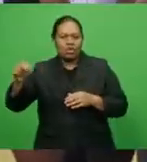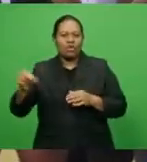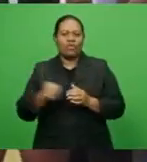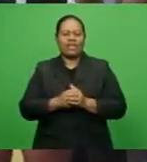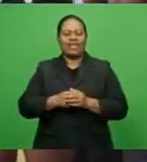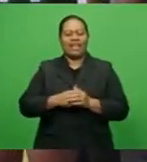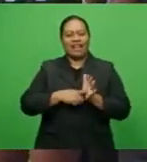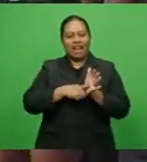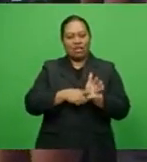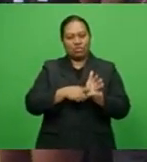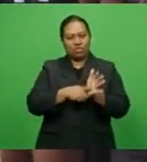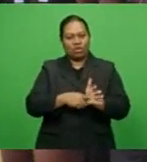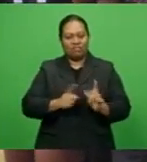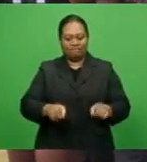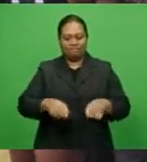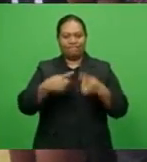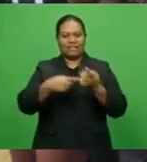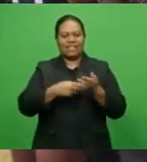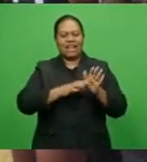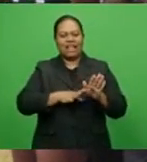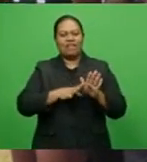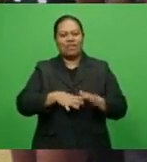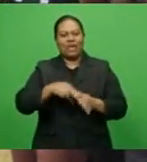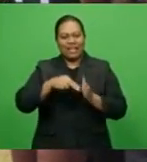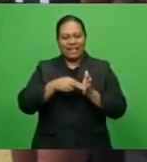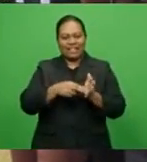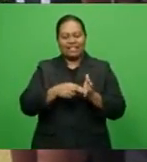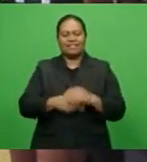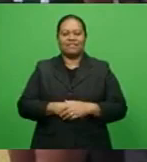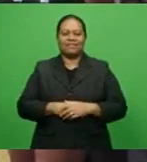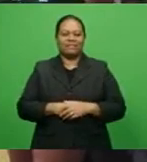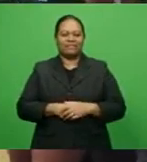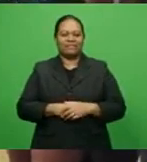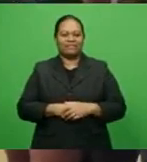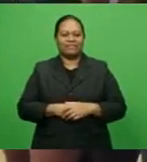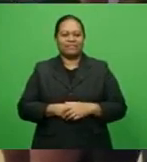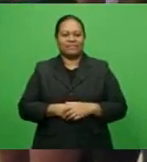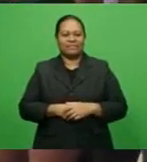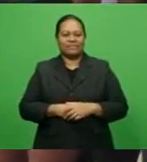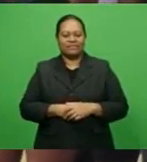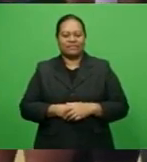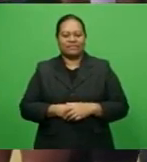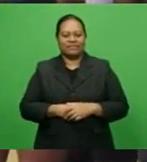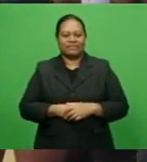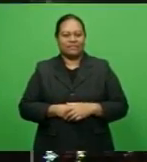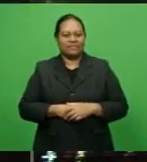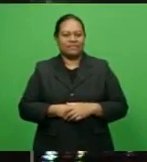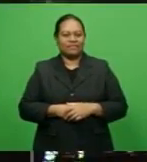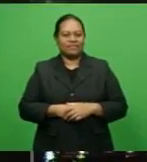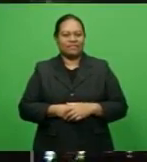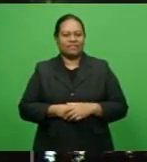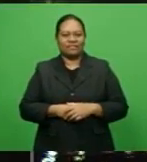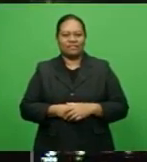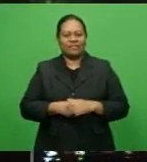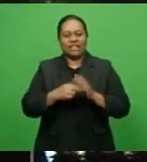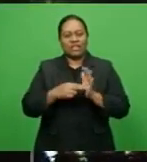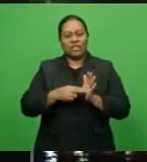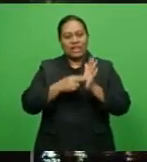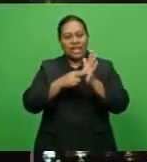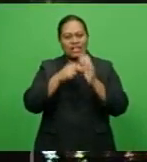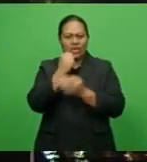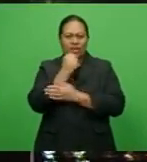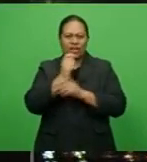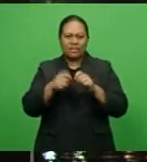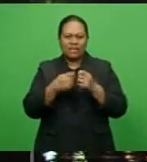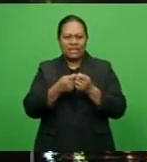Lautoka is set to face the Nandi rugby team are